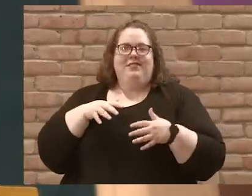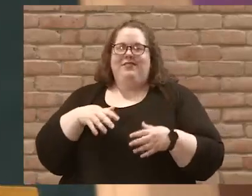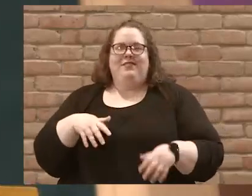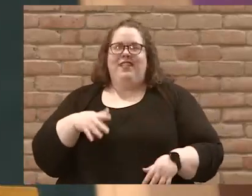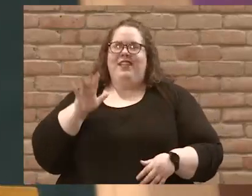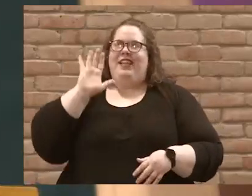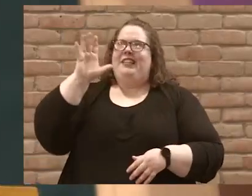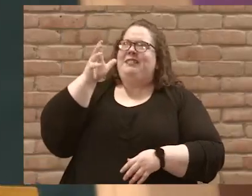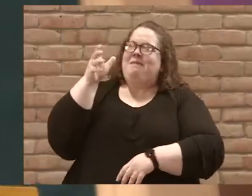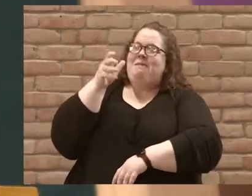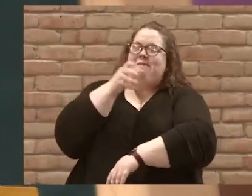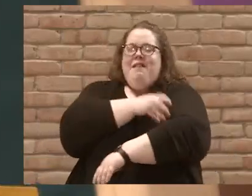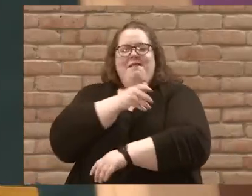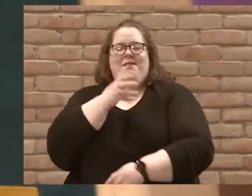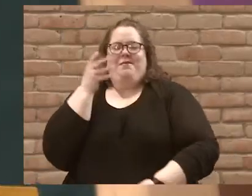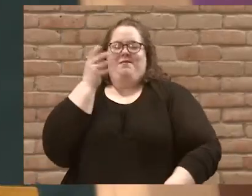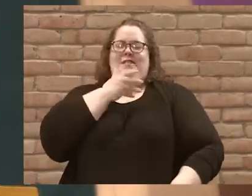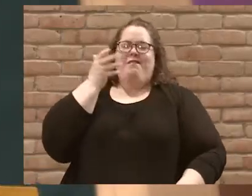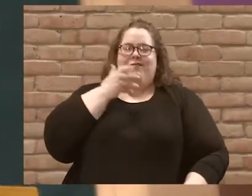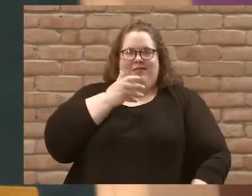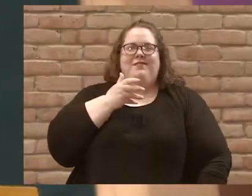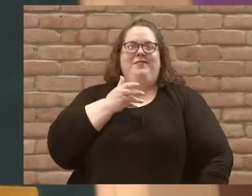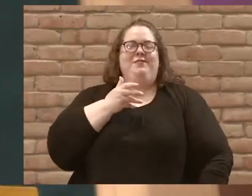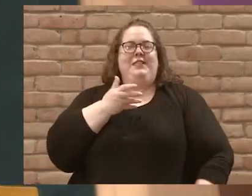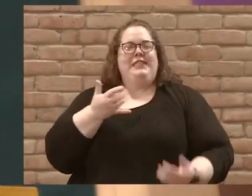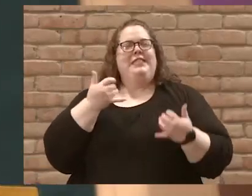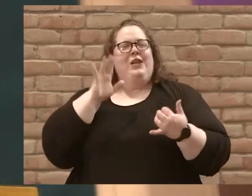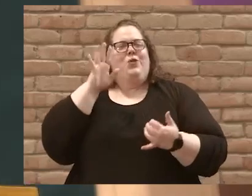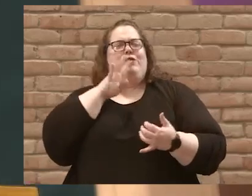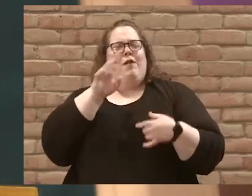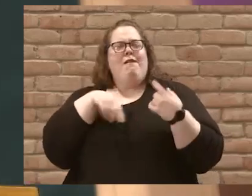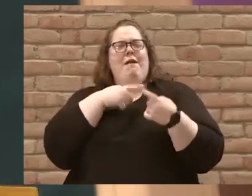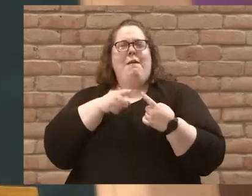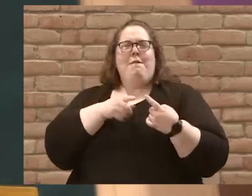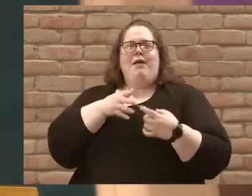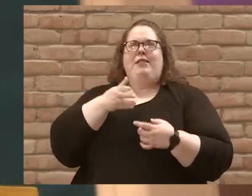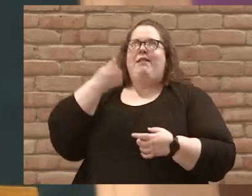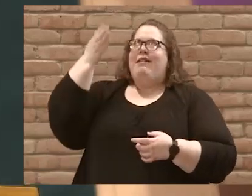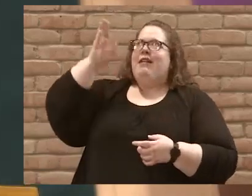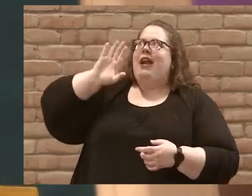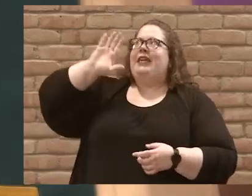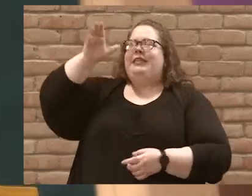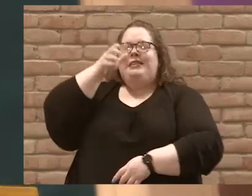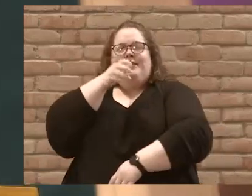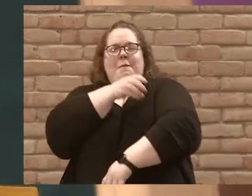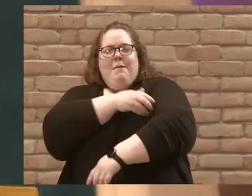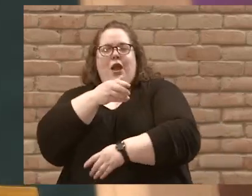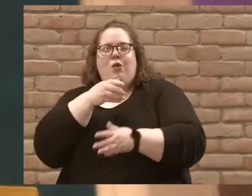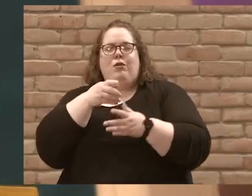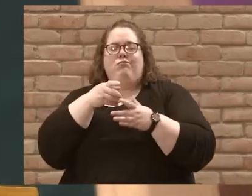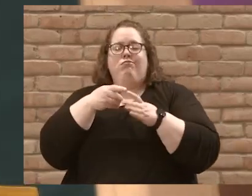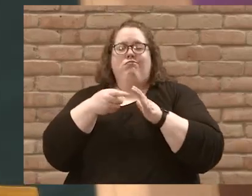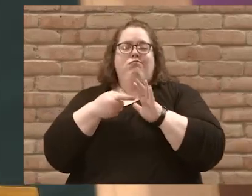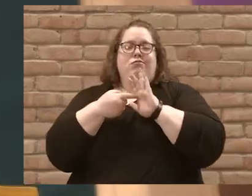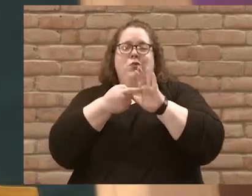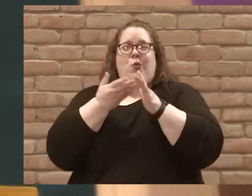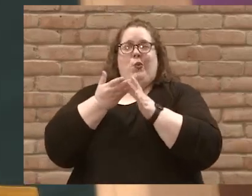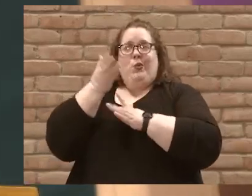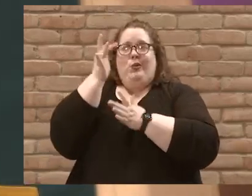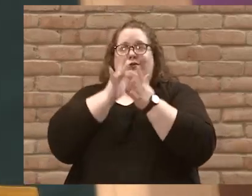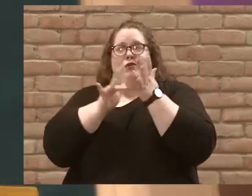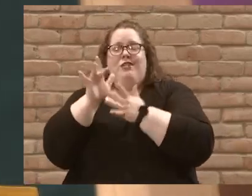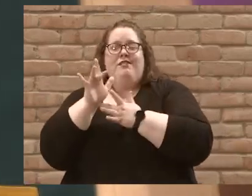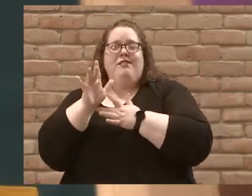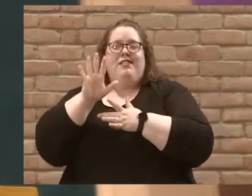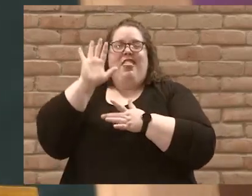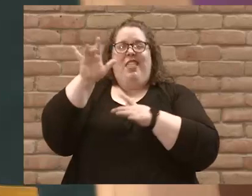of God. And that's exactly what we're going to talk about this day, the power of God shown in Jesus as he calms the storm.